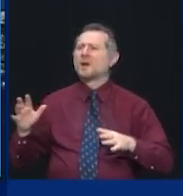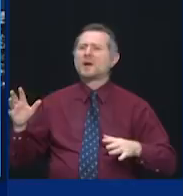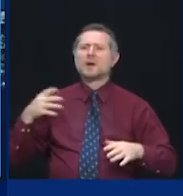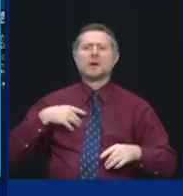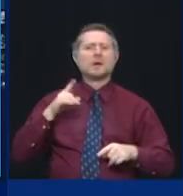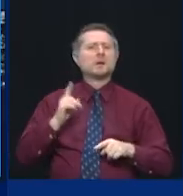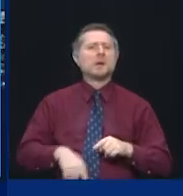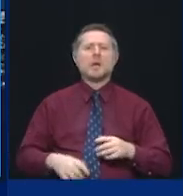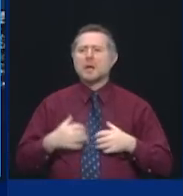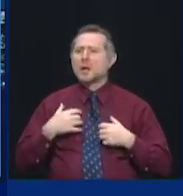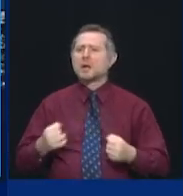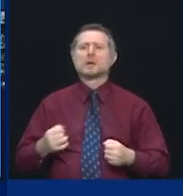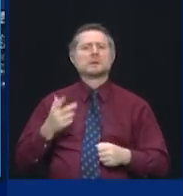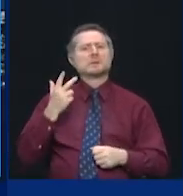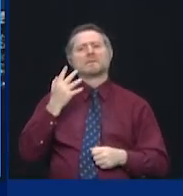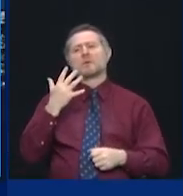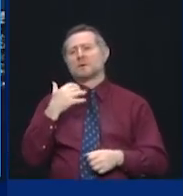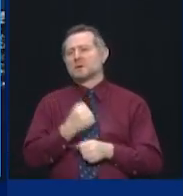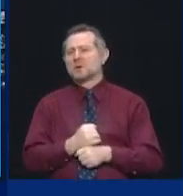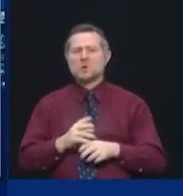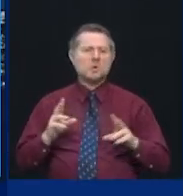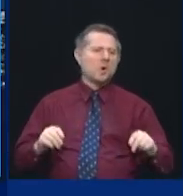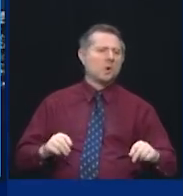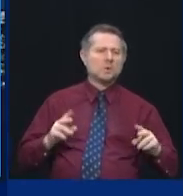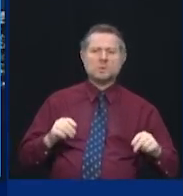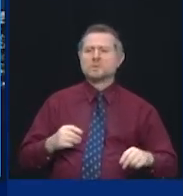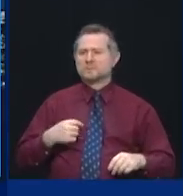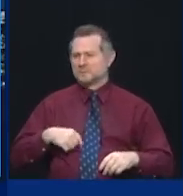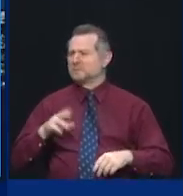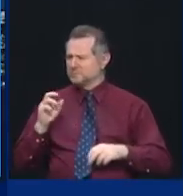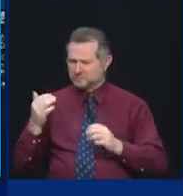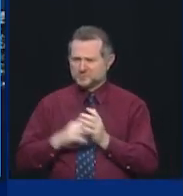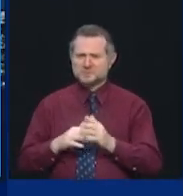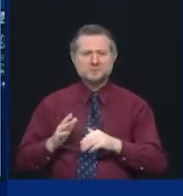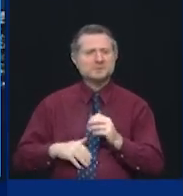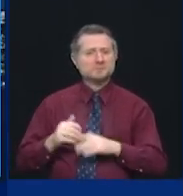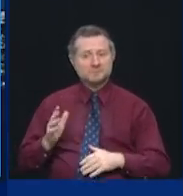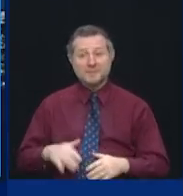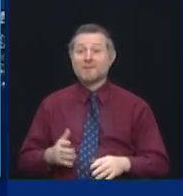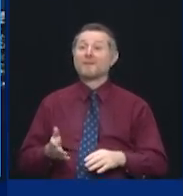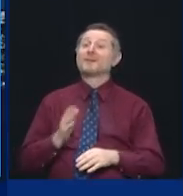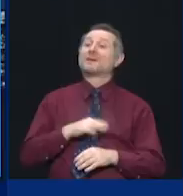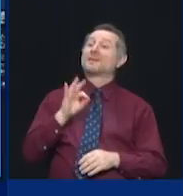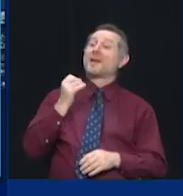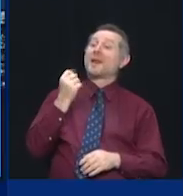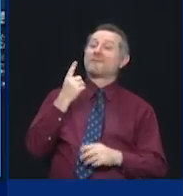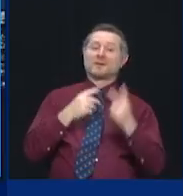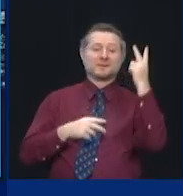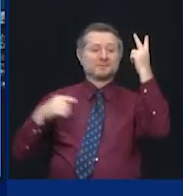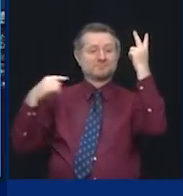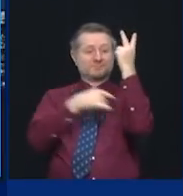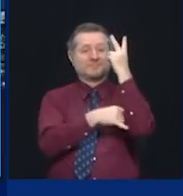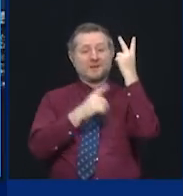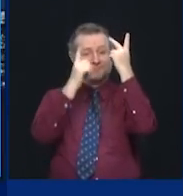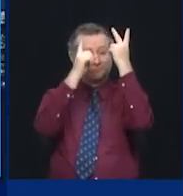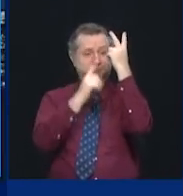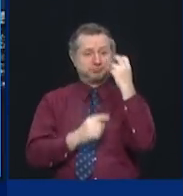rebuilt after 9-11. I remember people saying, New York will never be the same.